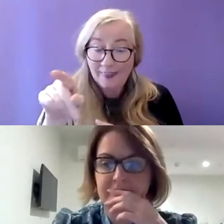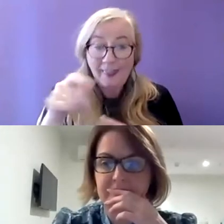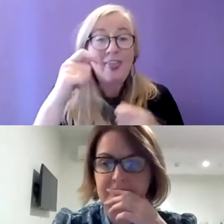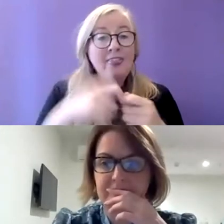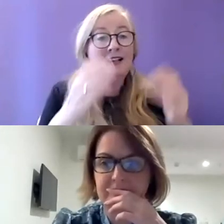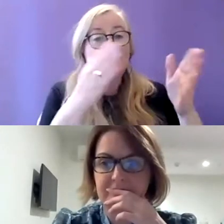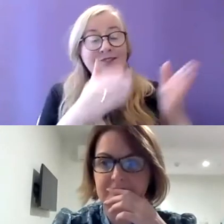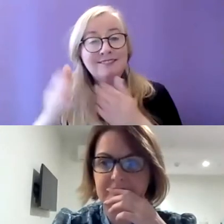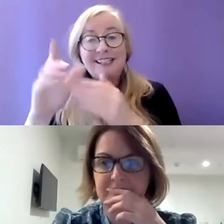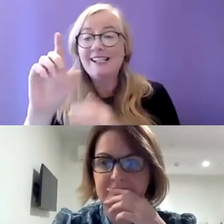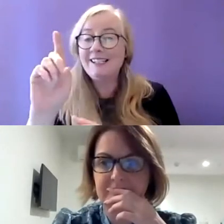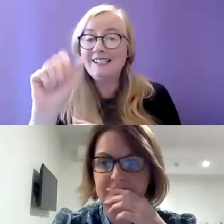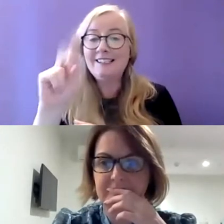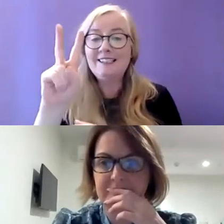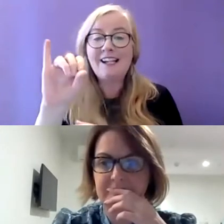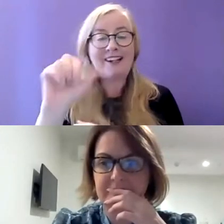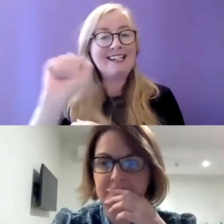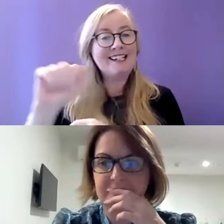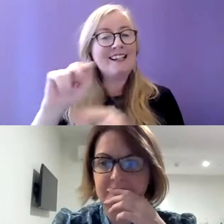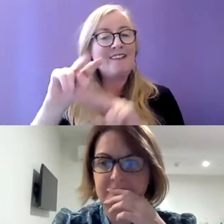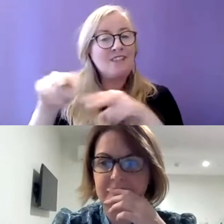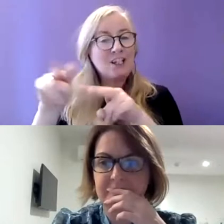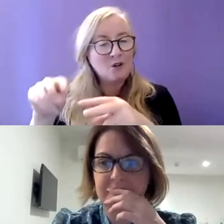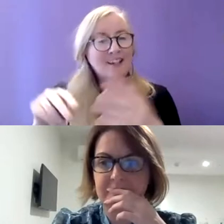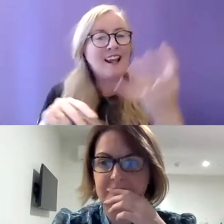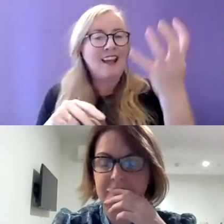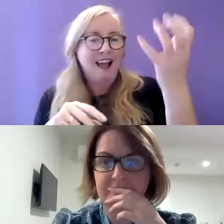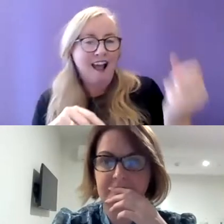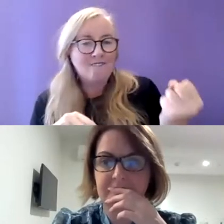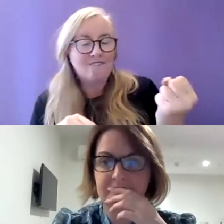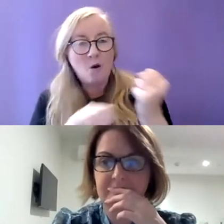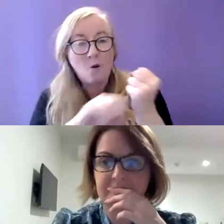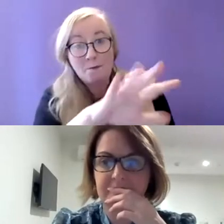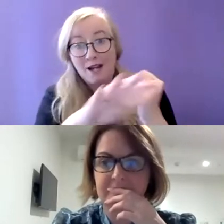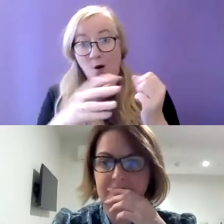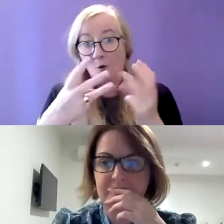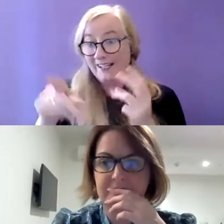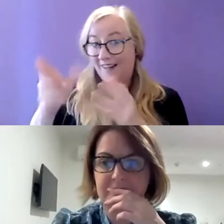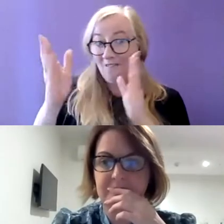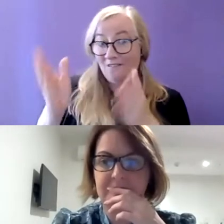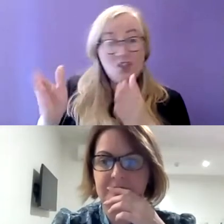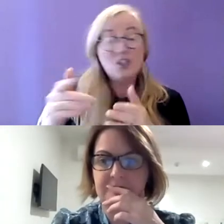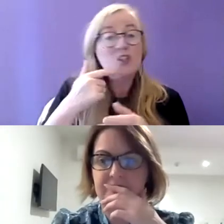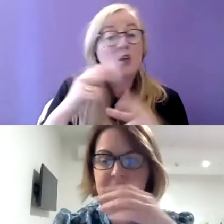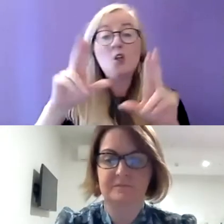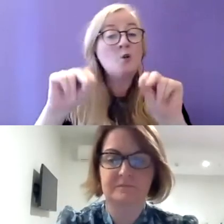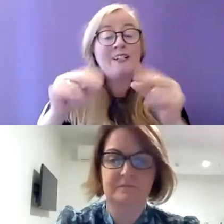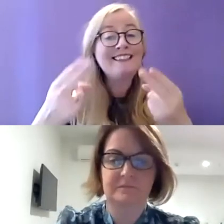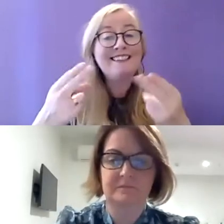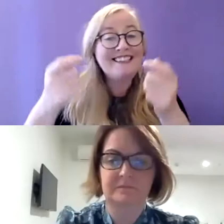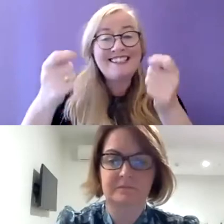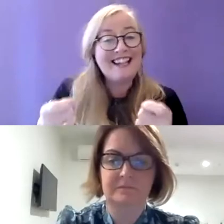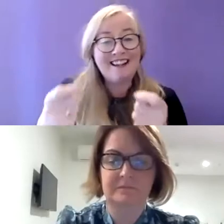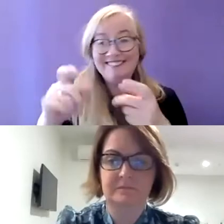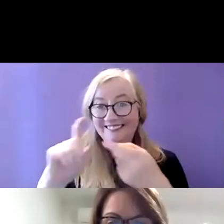David's video and turn off the webinar when he finishes so you don't have to stay for that part